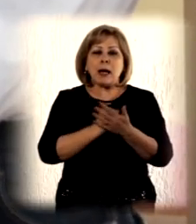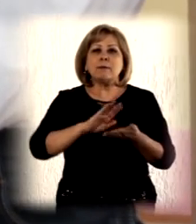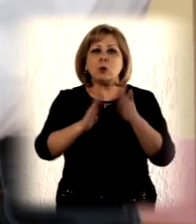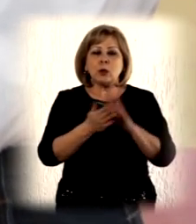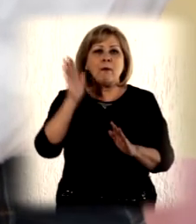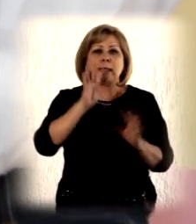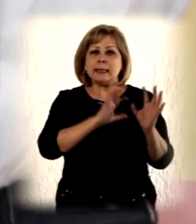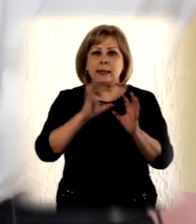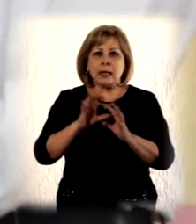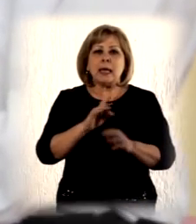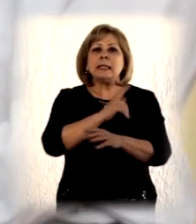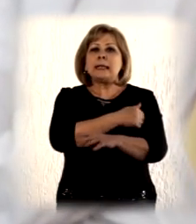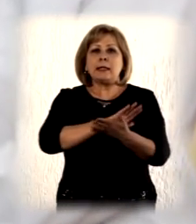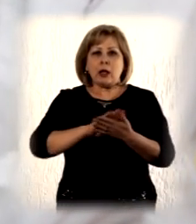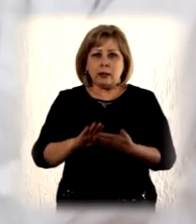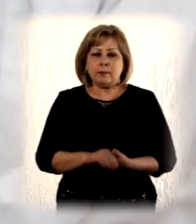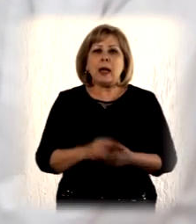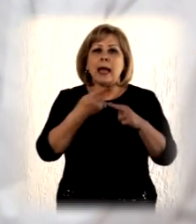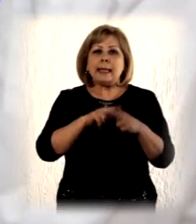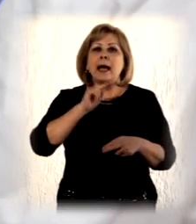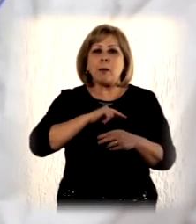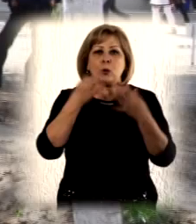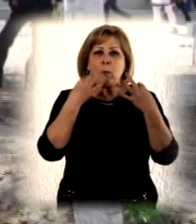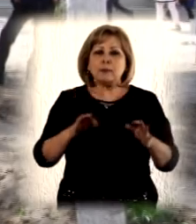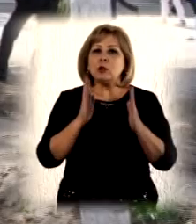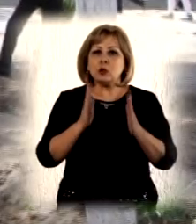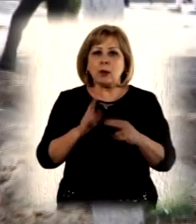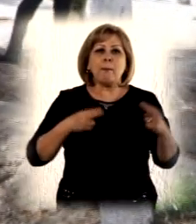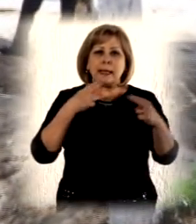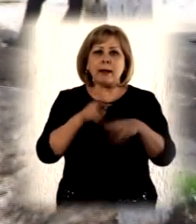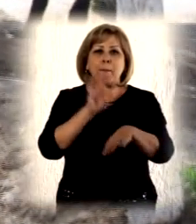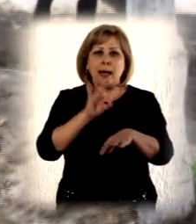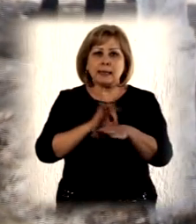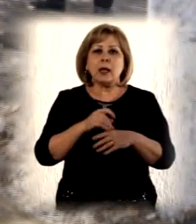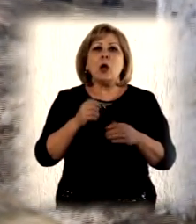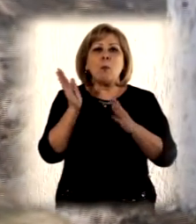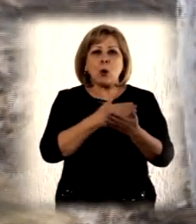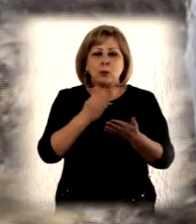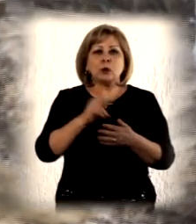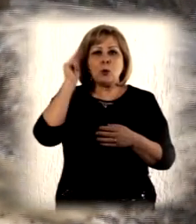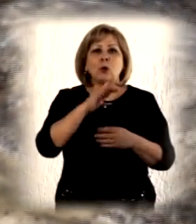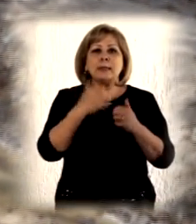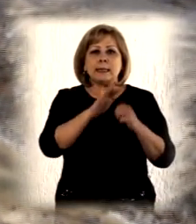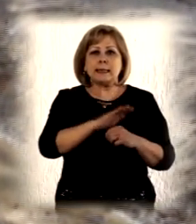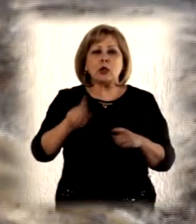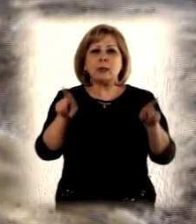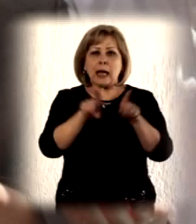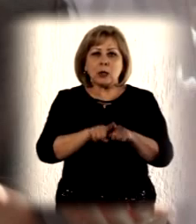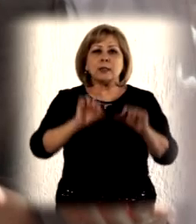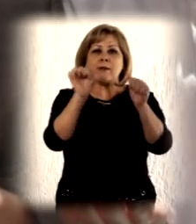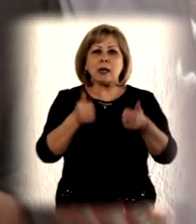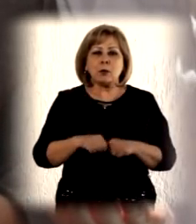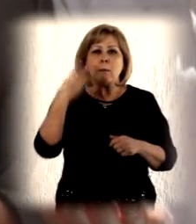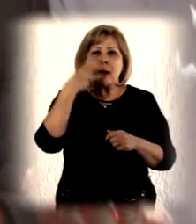to a select number of Uzbekistan's most remote schools in this area. This work will not only prevent illness and